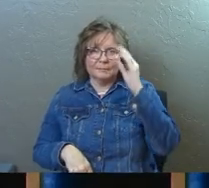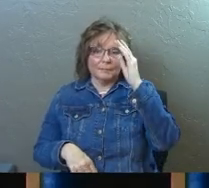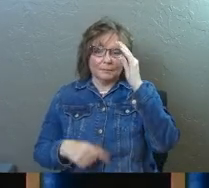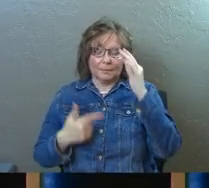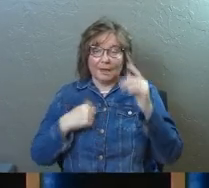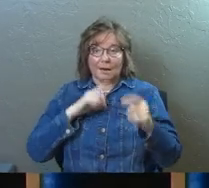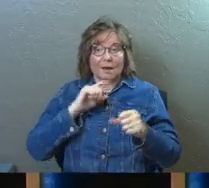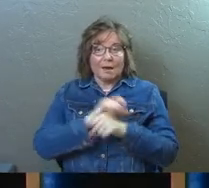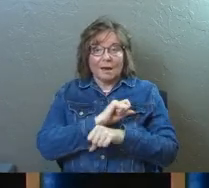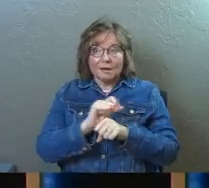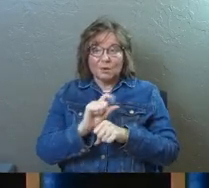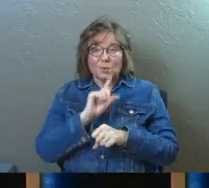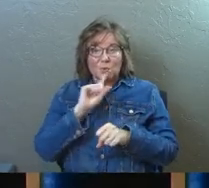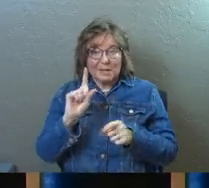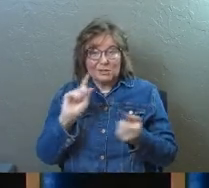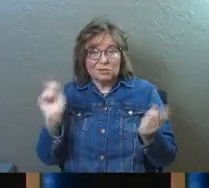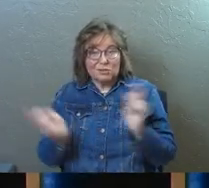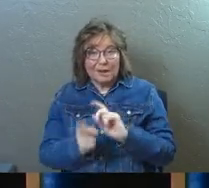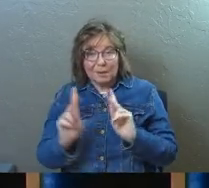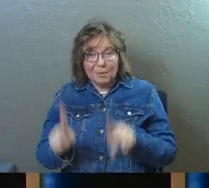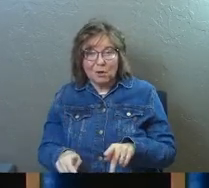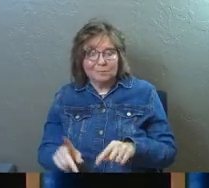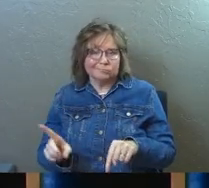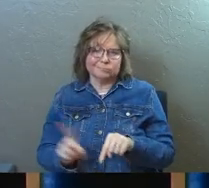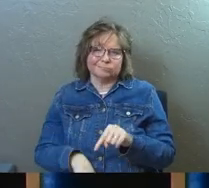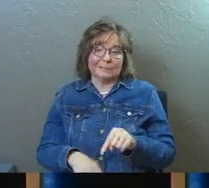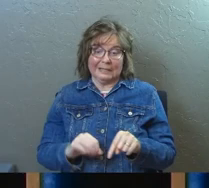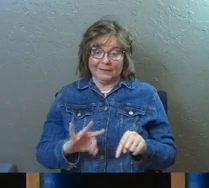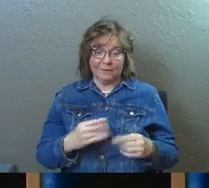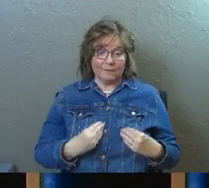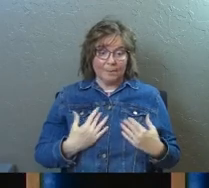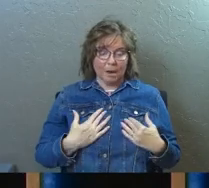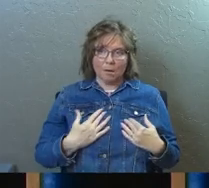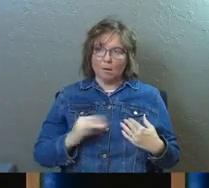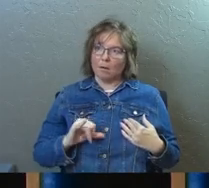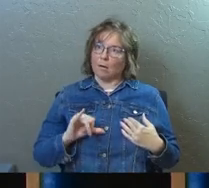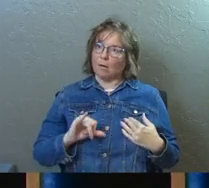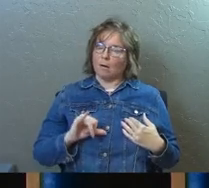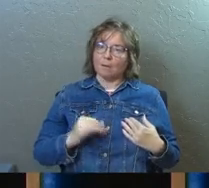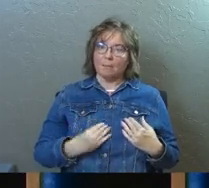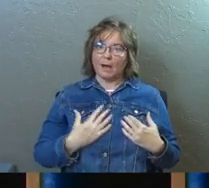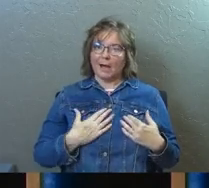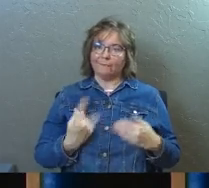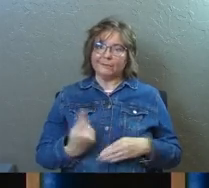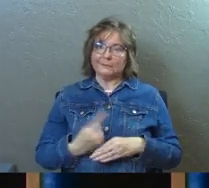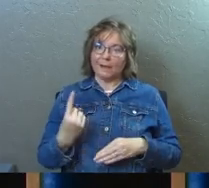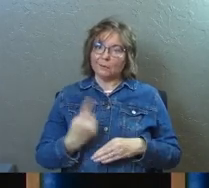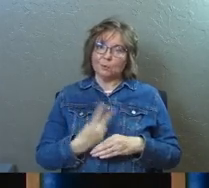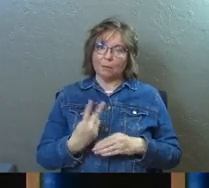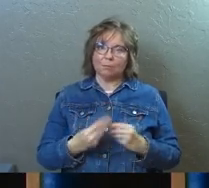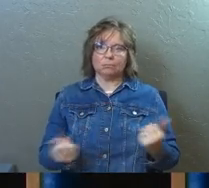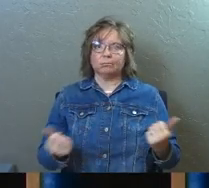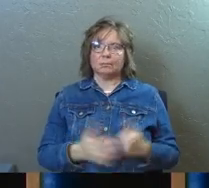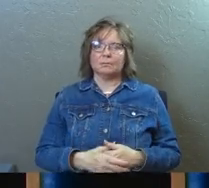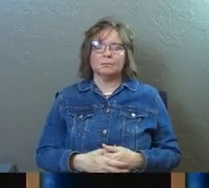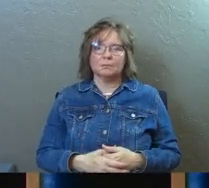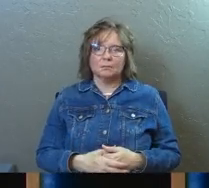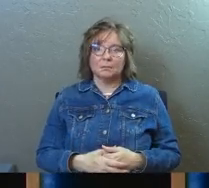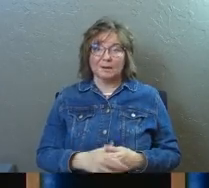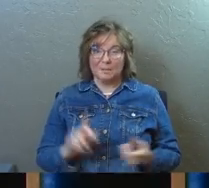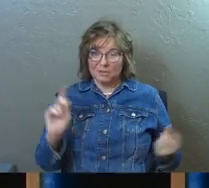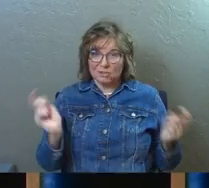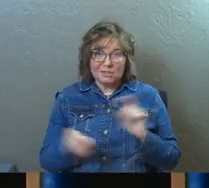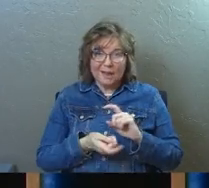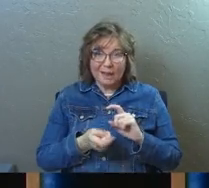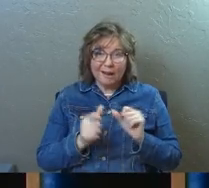I couldn't actually bring real change to people. Even when I would inspire people, they'd be inspired for a day, but